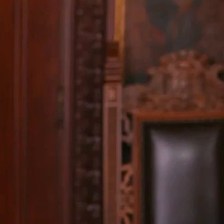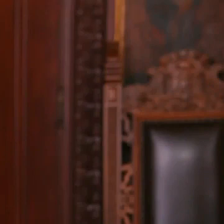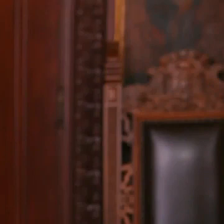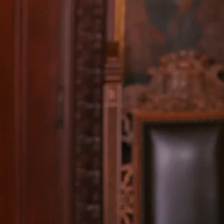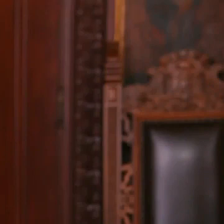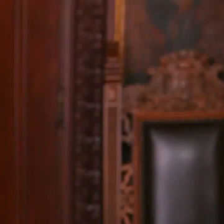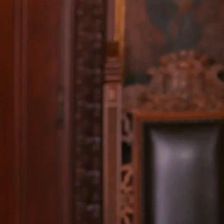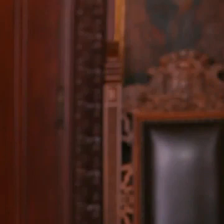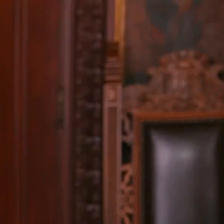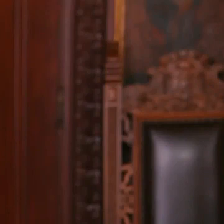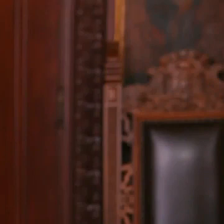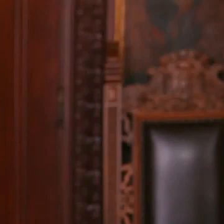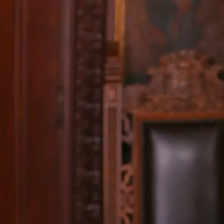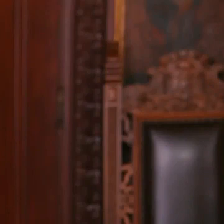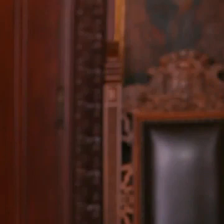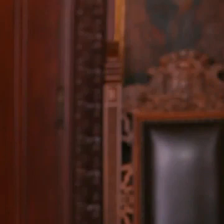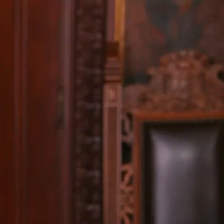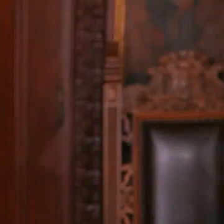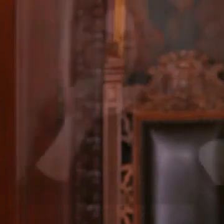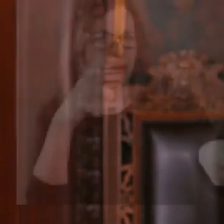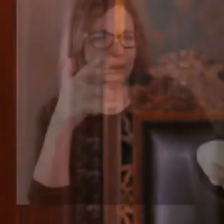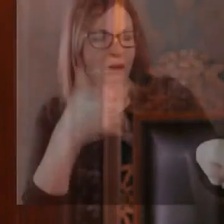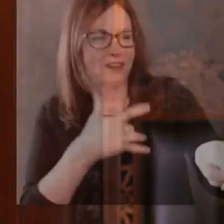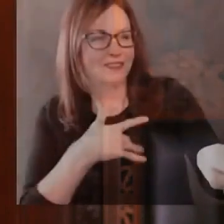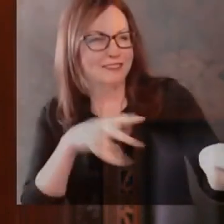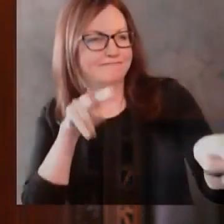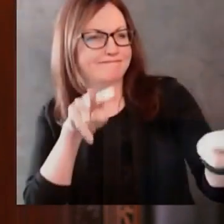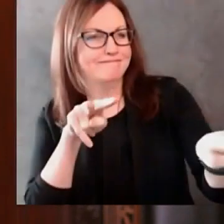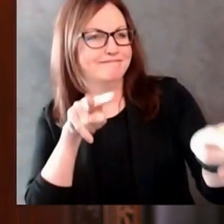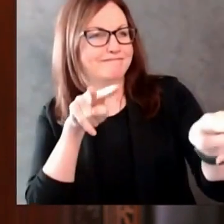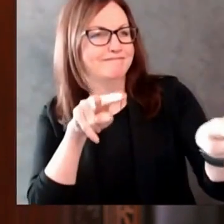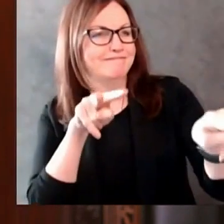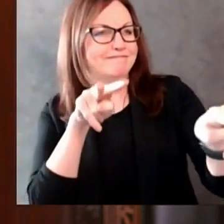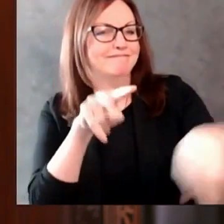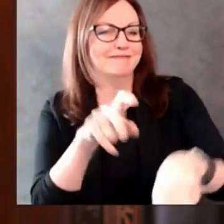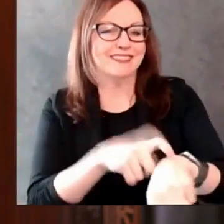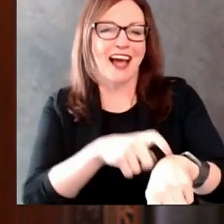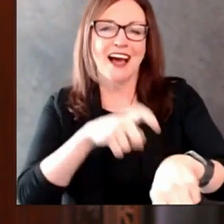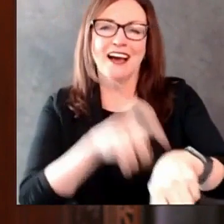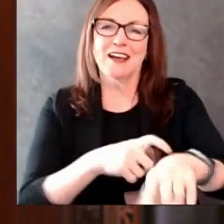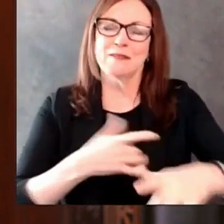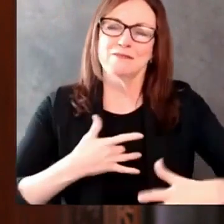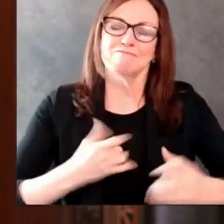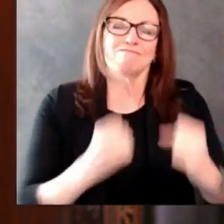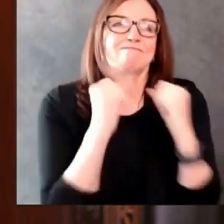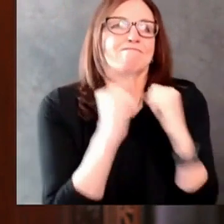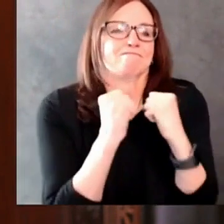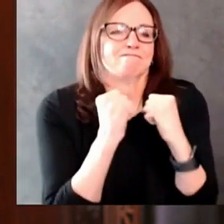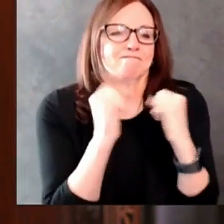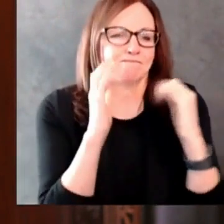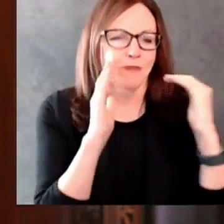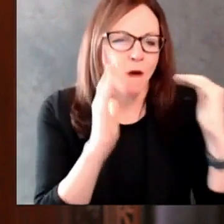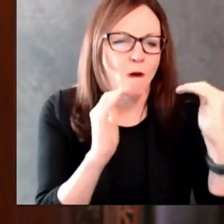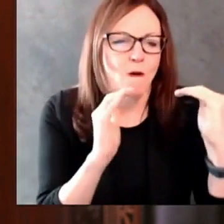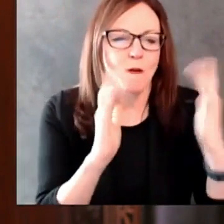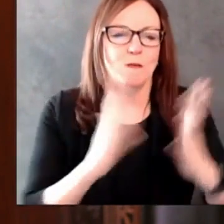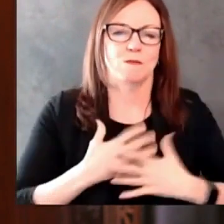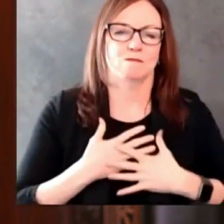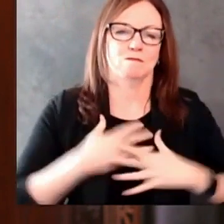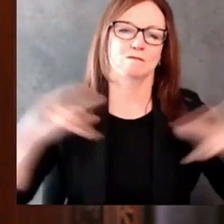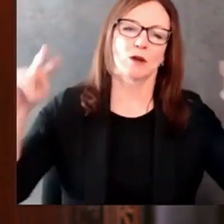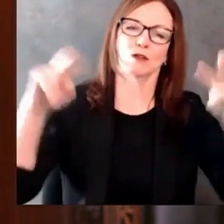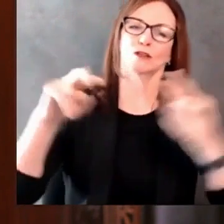19 vaccine across the state, a moment that I know so many have been hoping would come for months now.